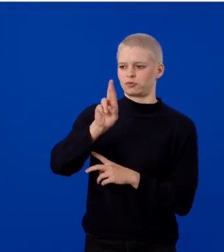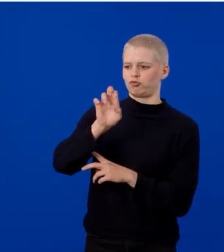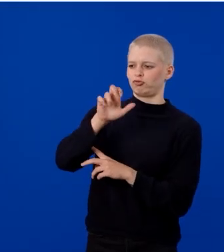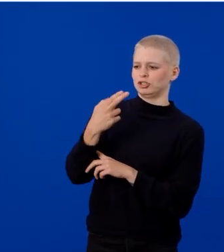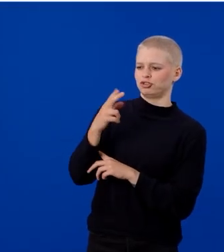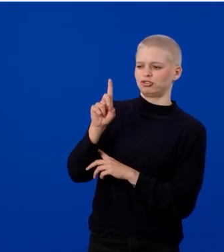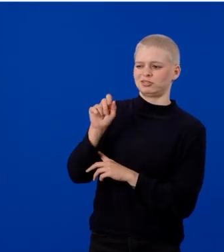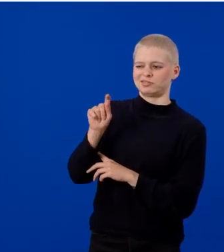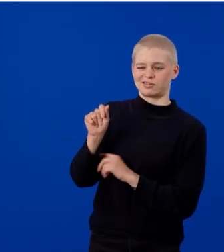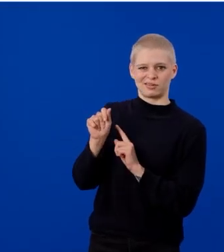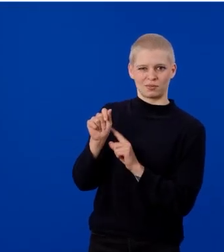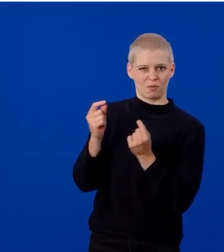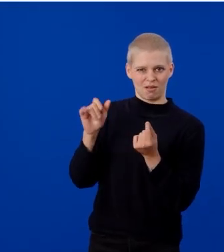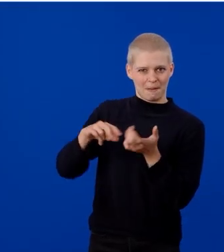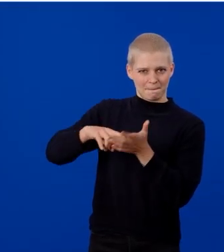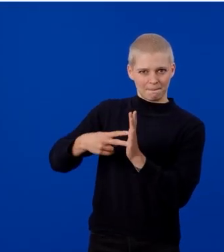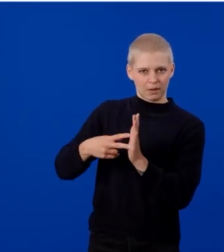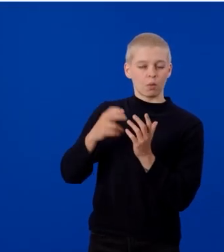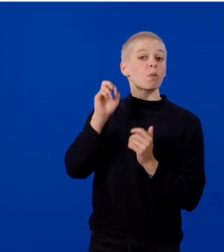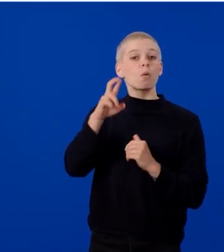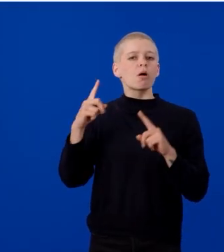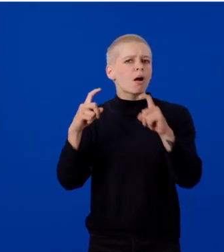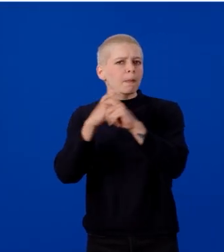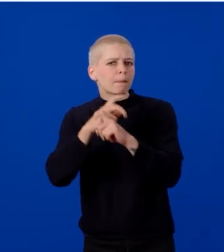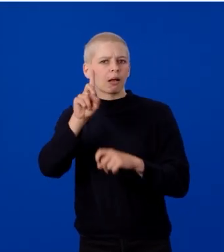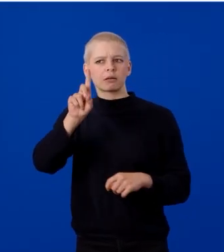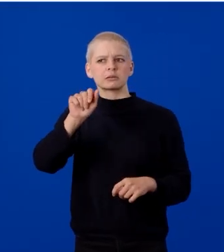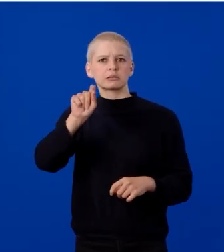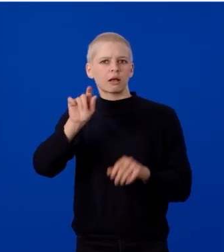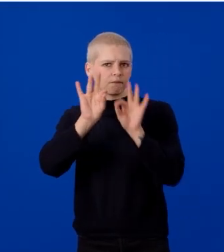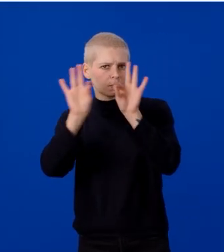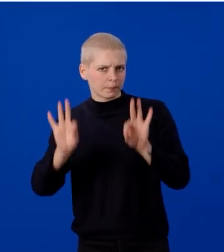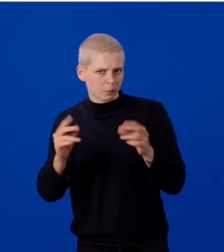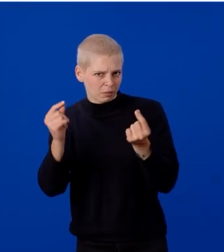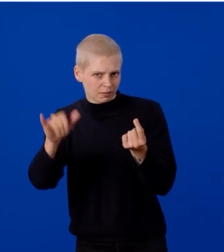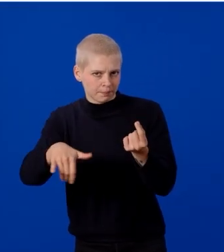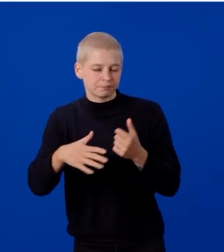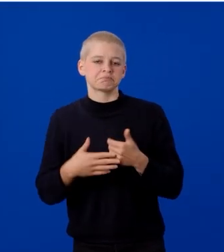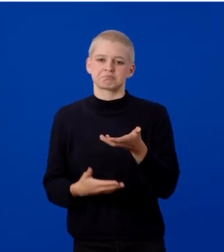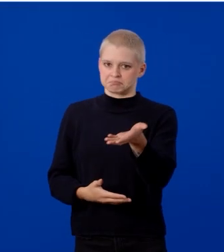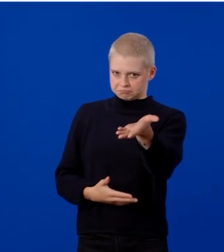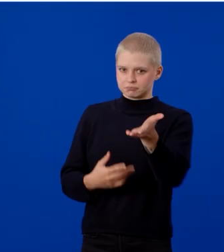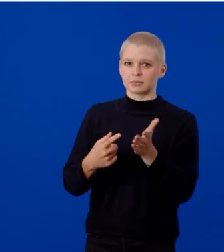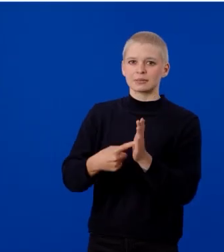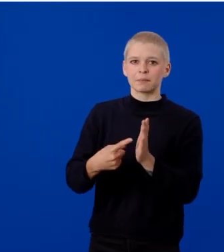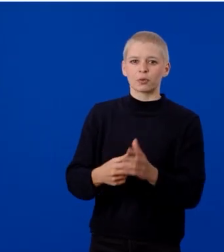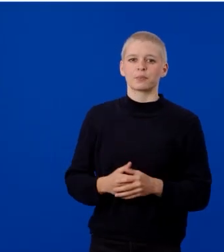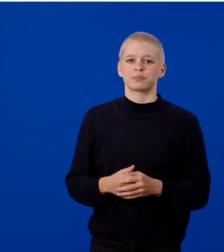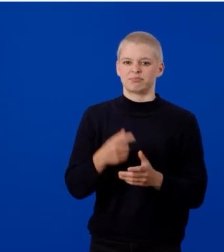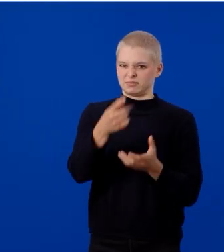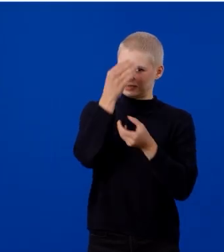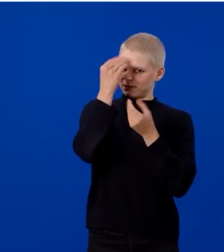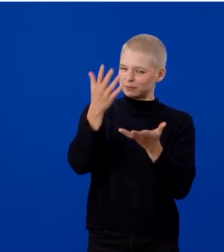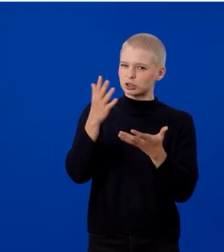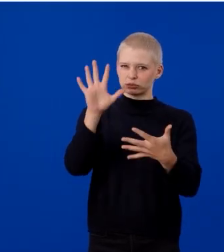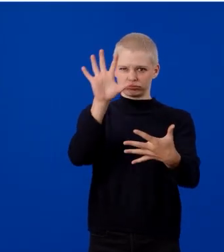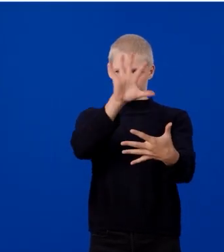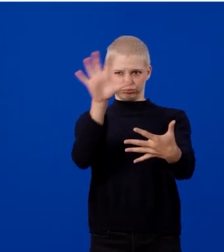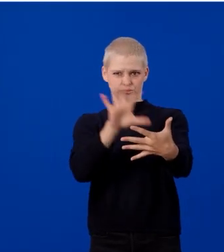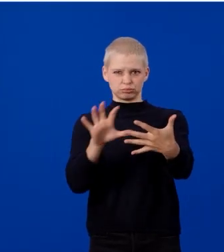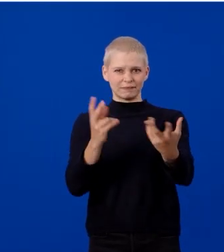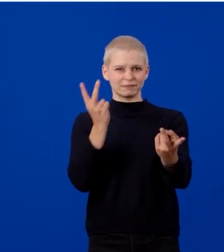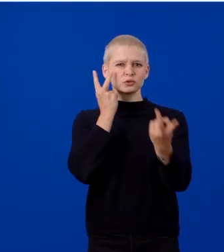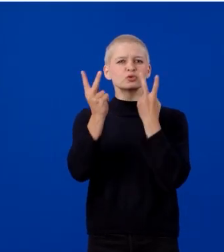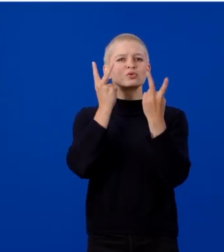rich data or complex data formats? Here's a snapshot. Information presented in a highly visual